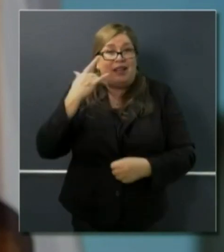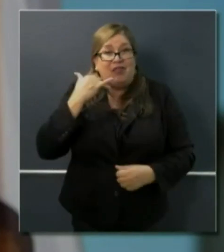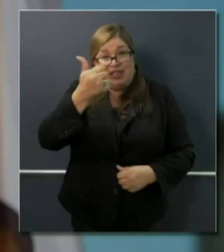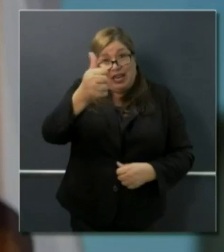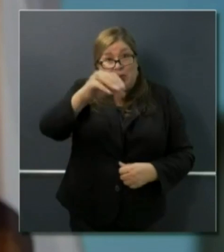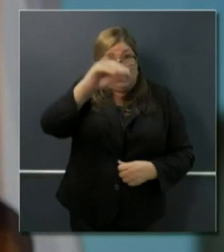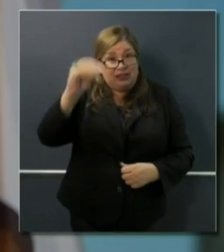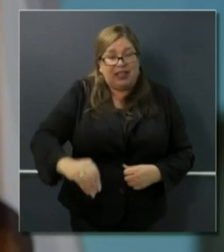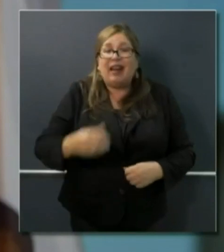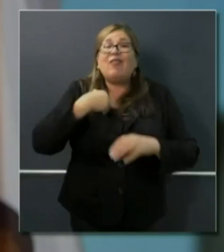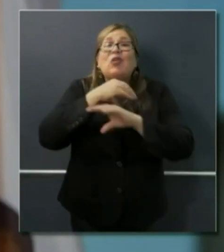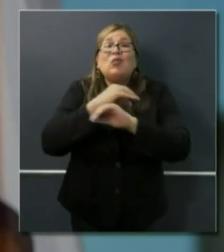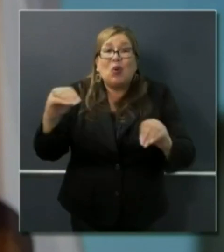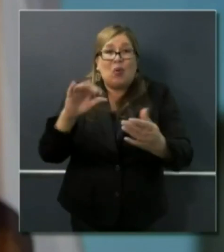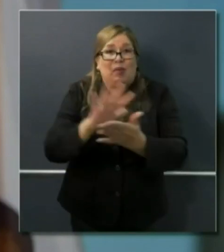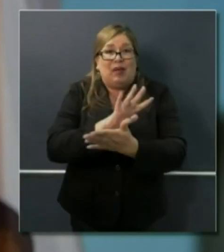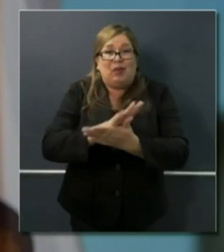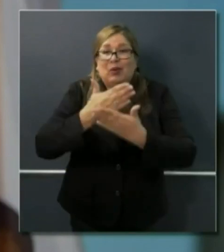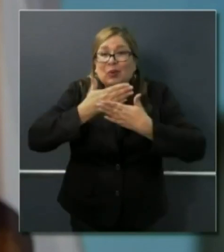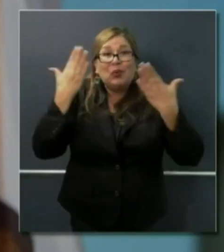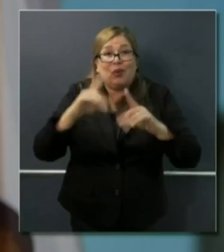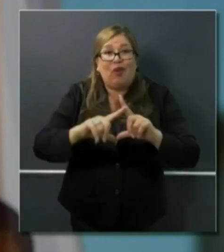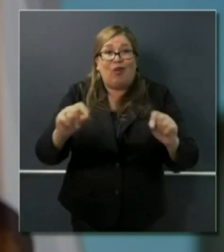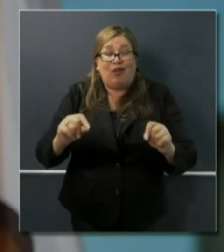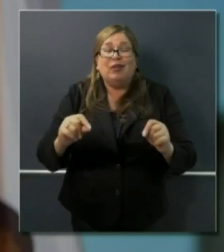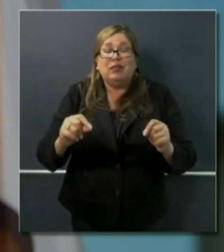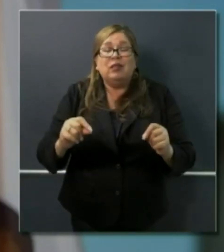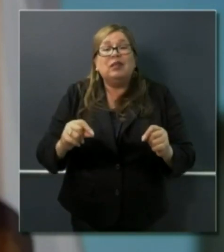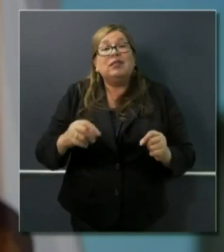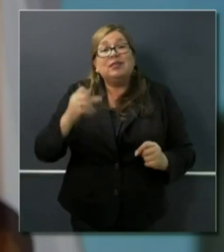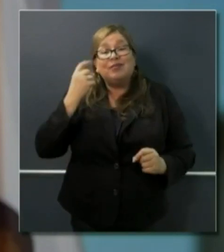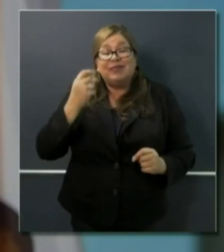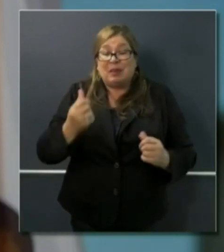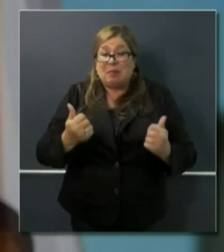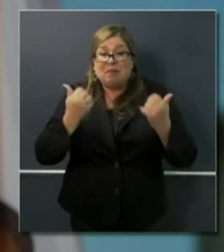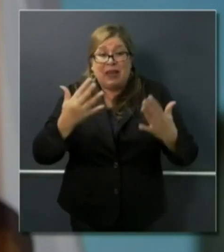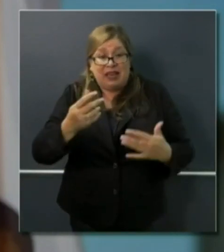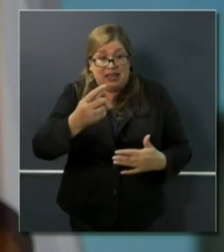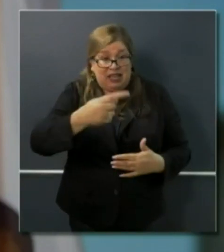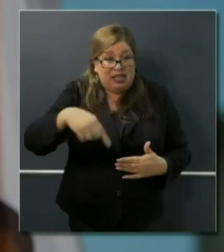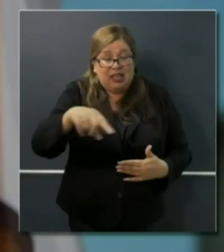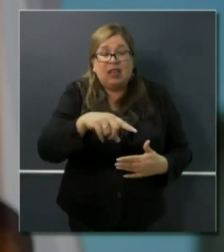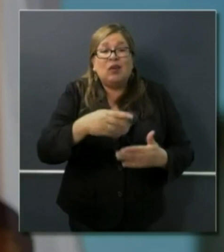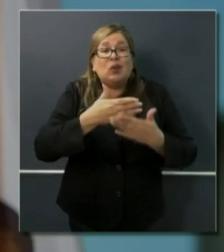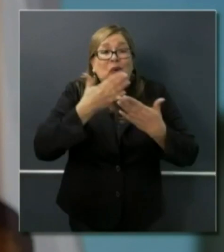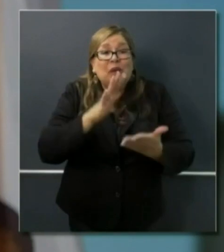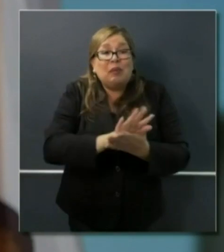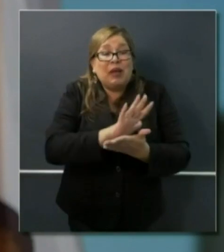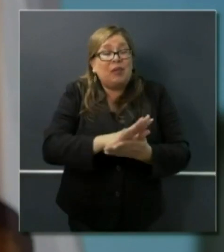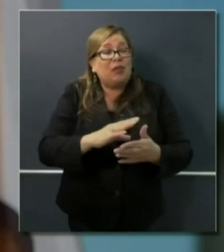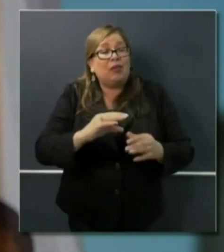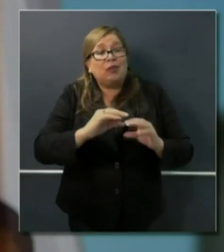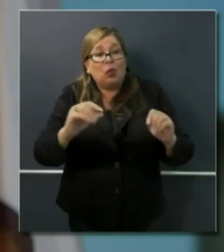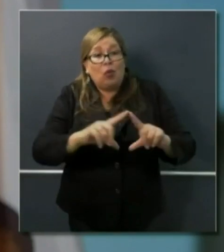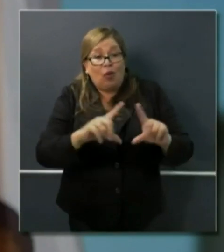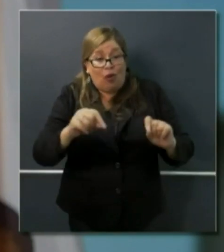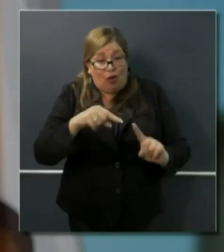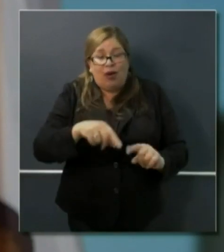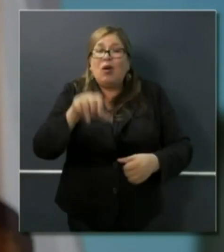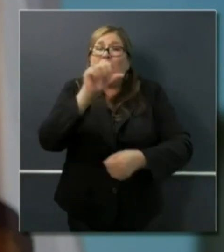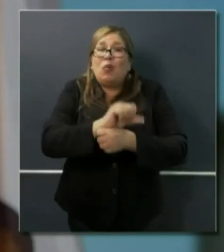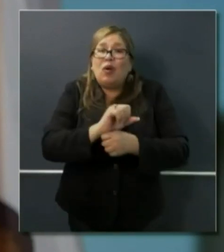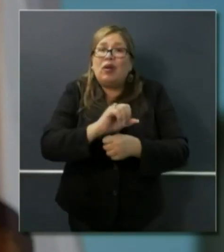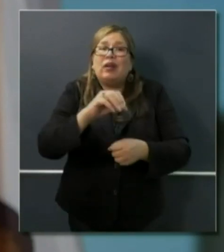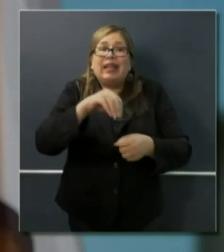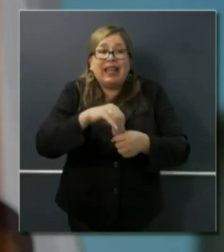over-representation of that workforce is undocumented in the areas that are so essential to